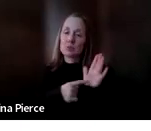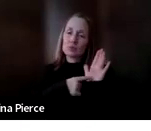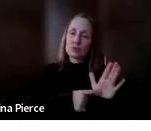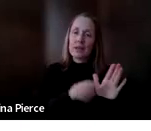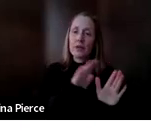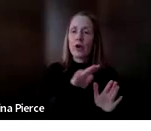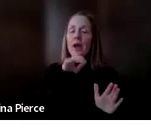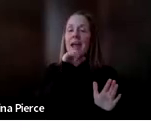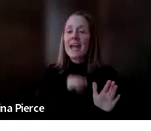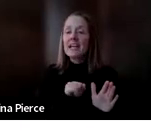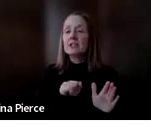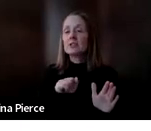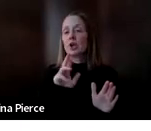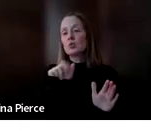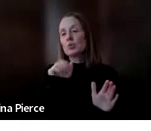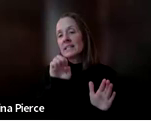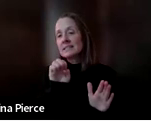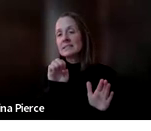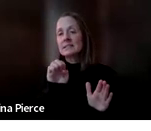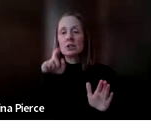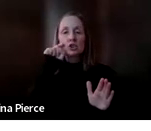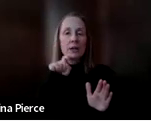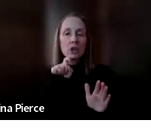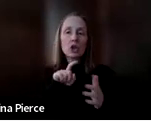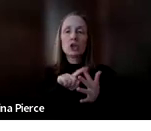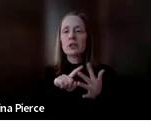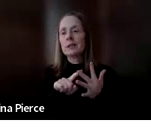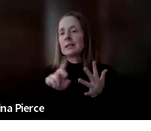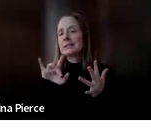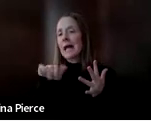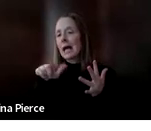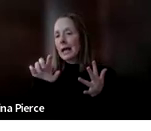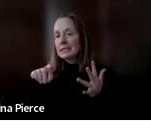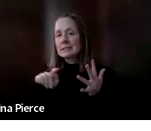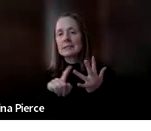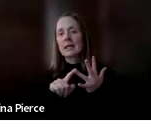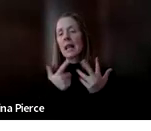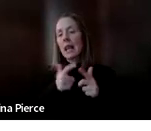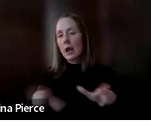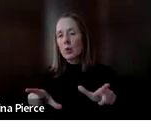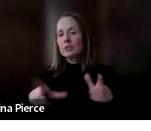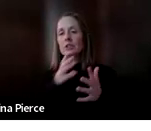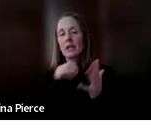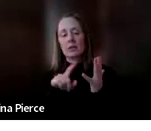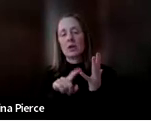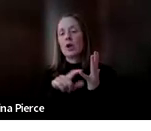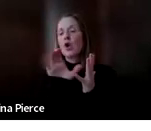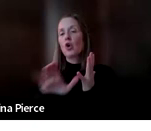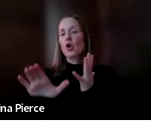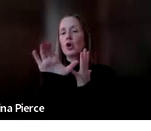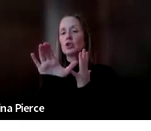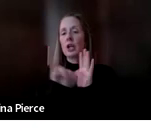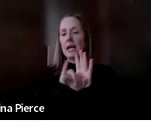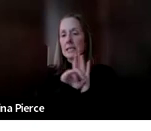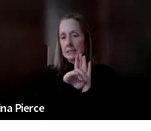identity, race, ethnicity, dialect, language, and cultural identity. And we also want